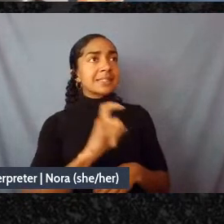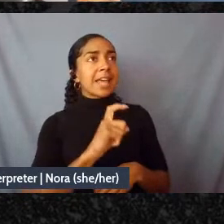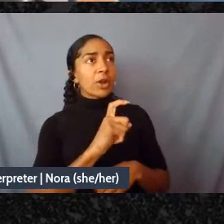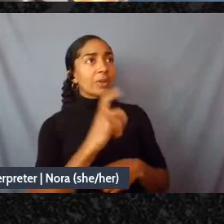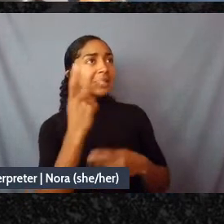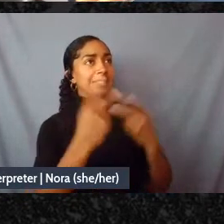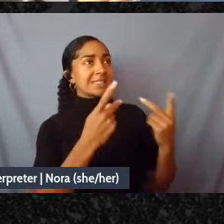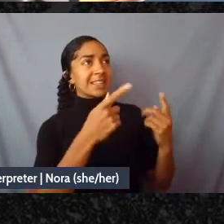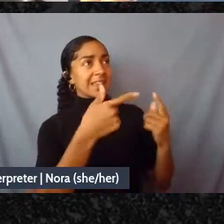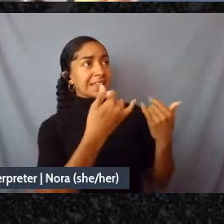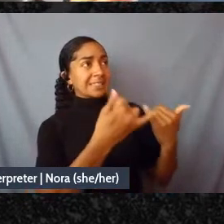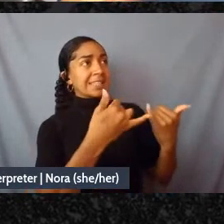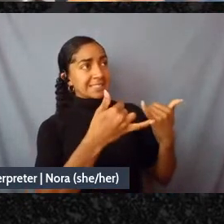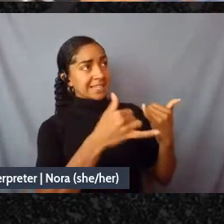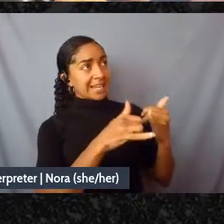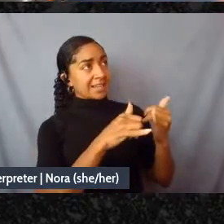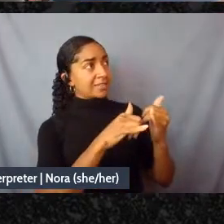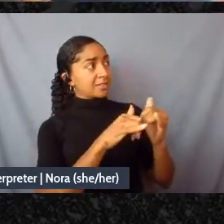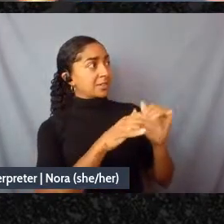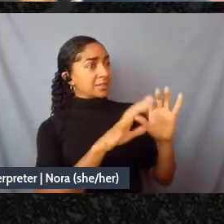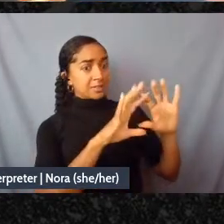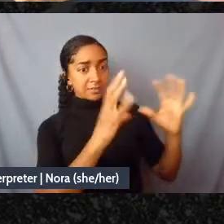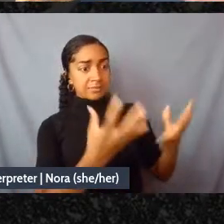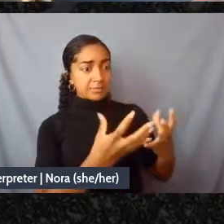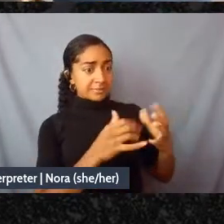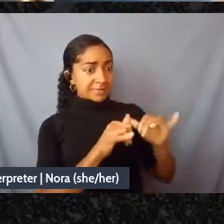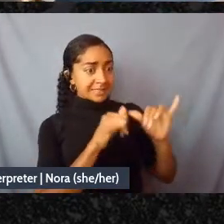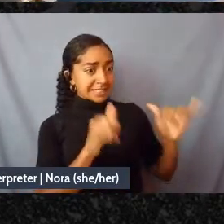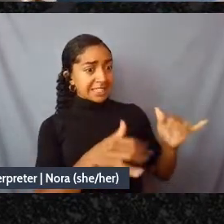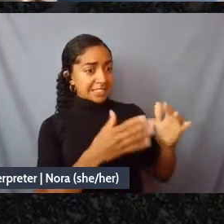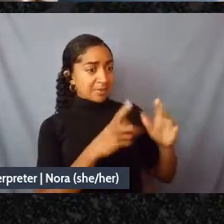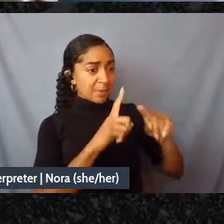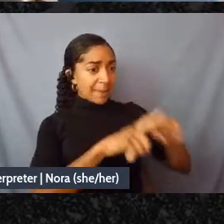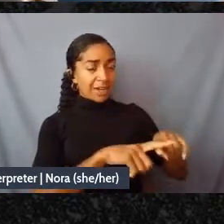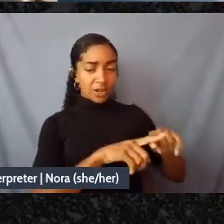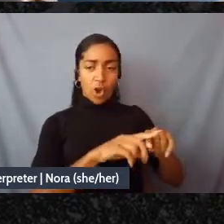systems or a nation state system